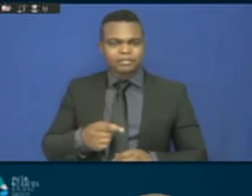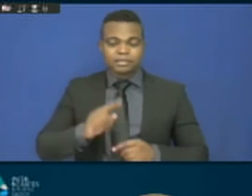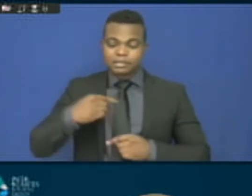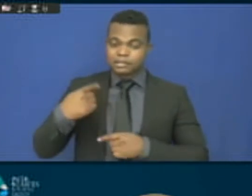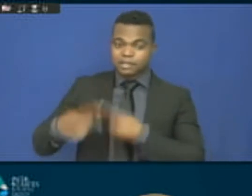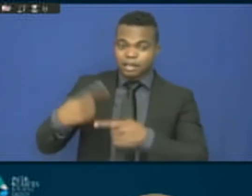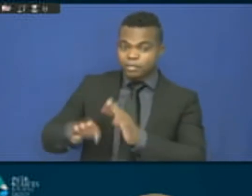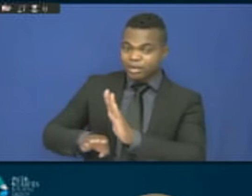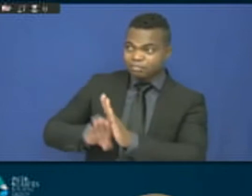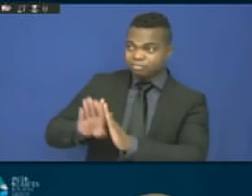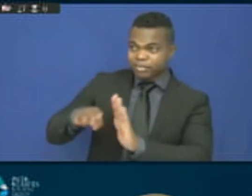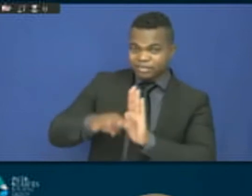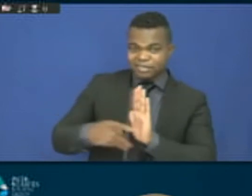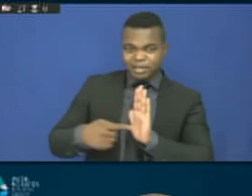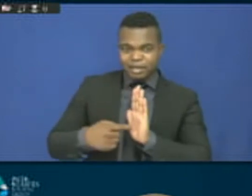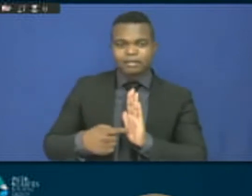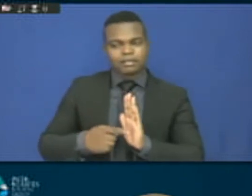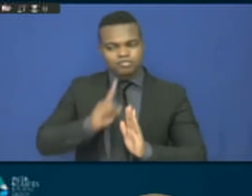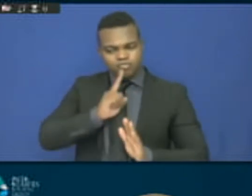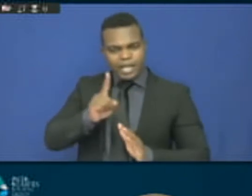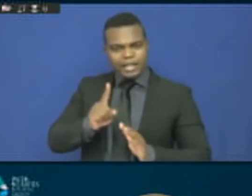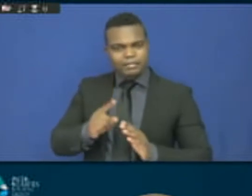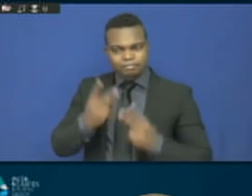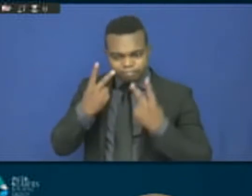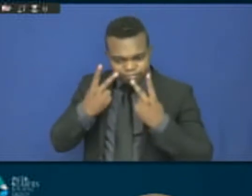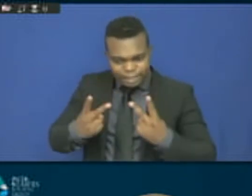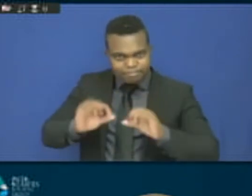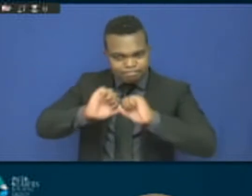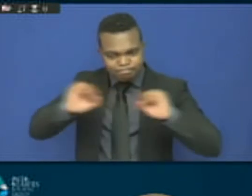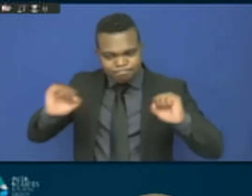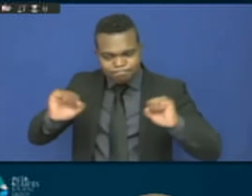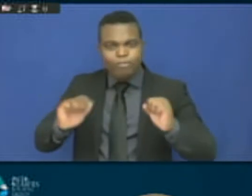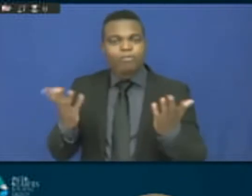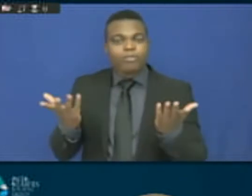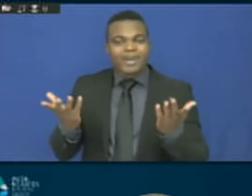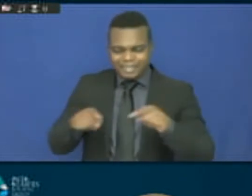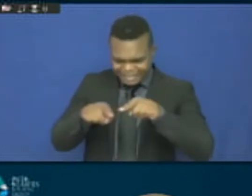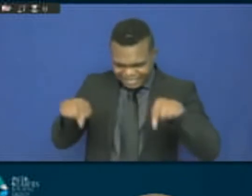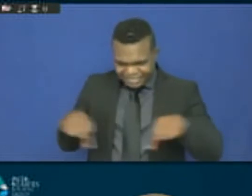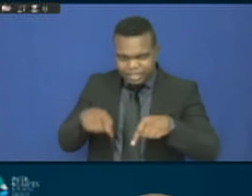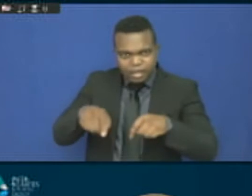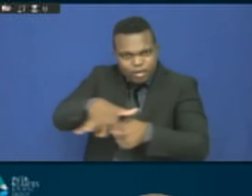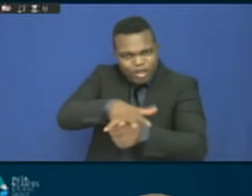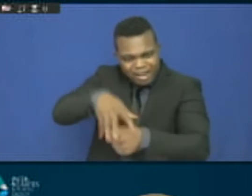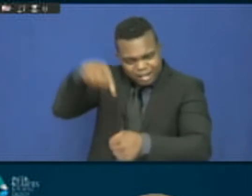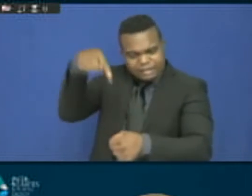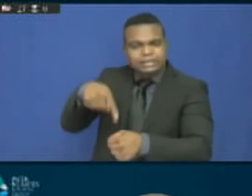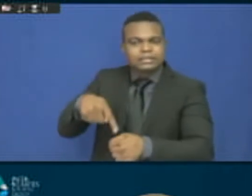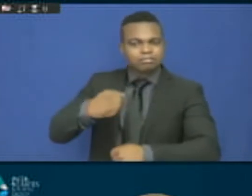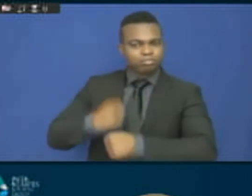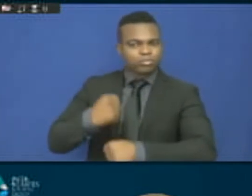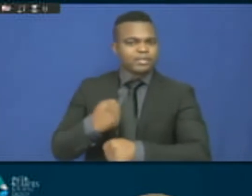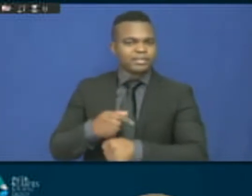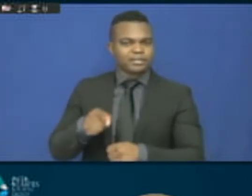how you are educated, what access to health you have, what access to water you have, what your environment is, and how safe you